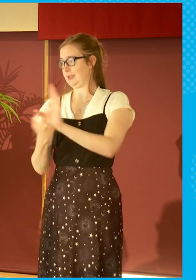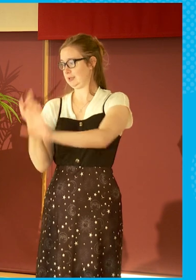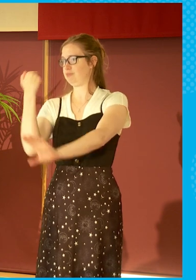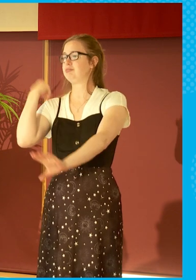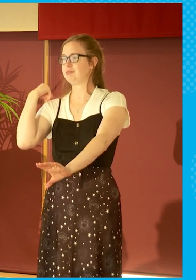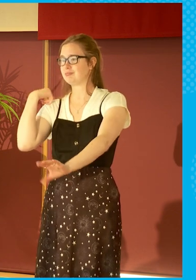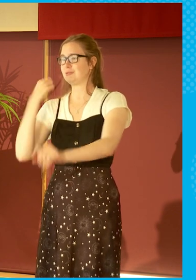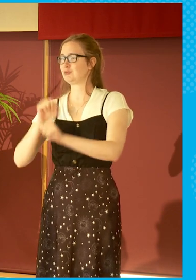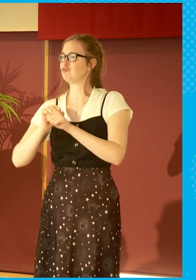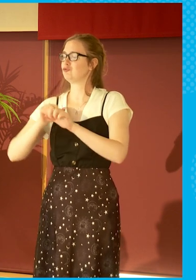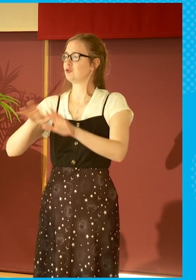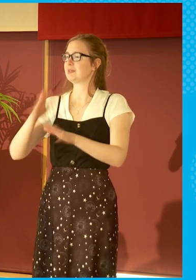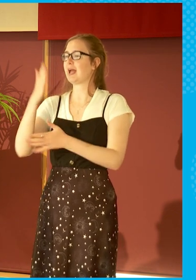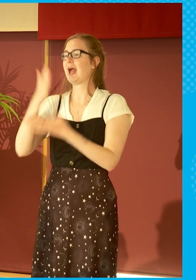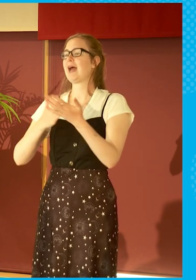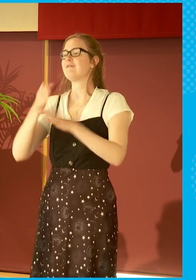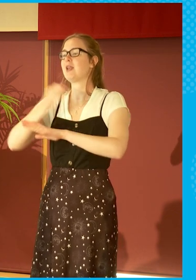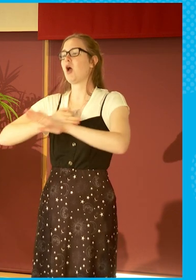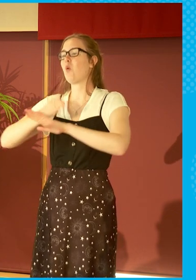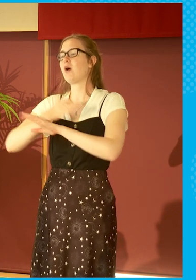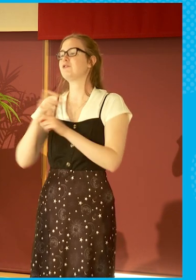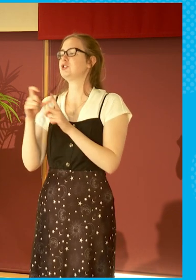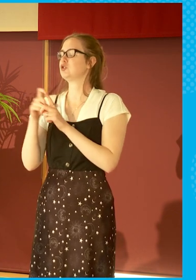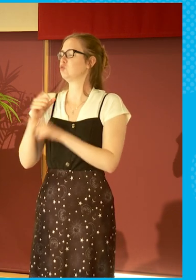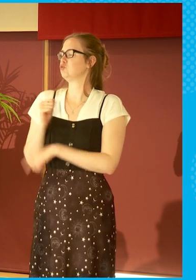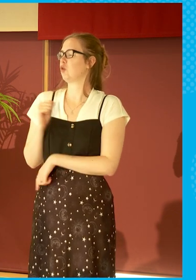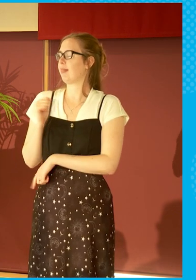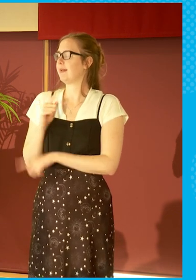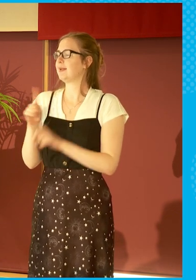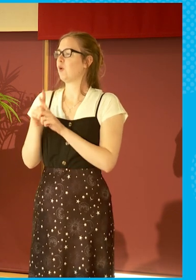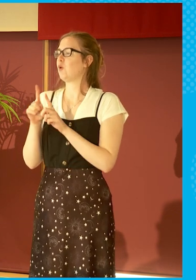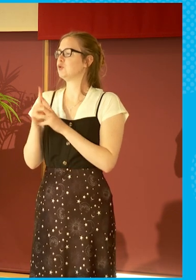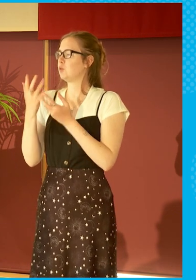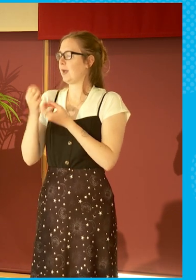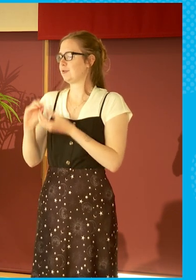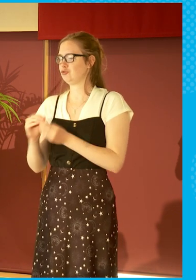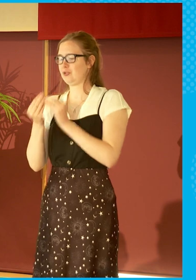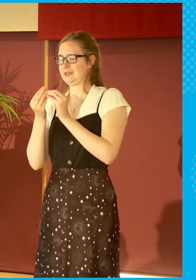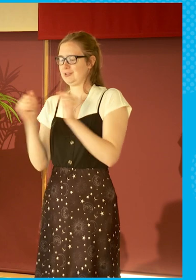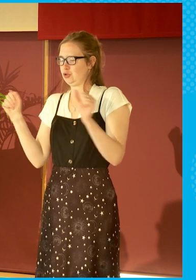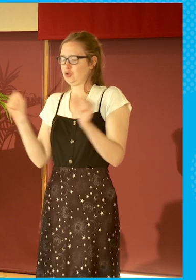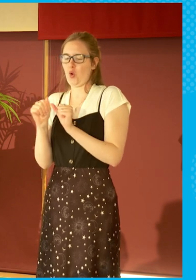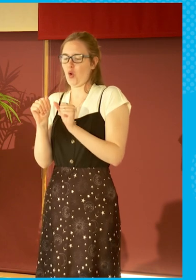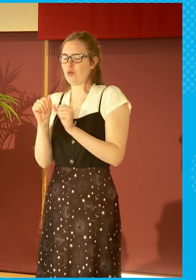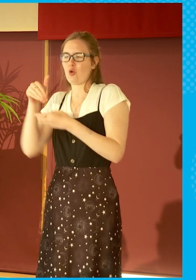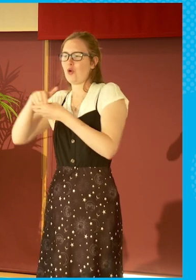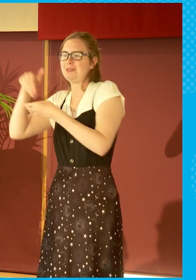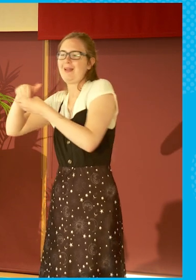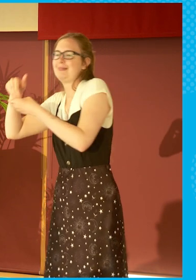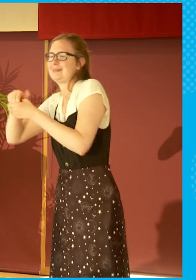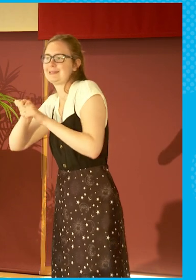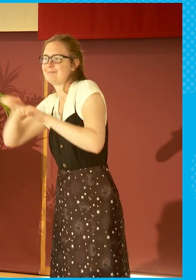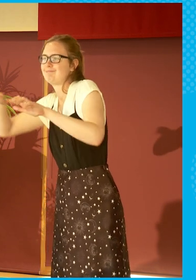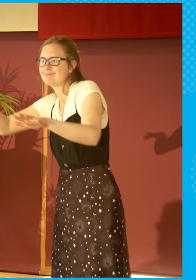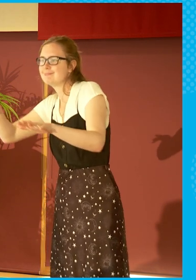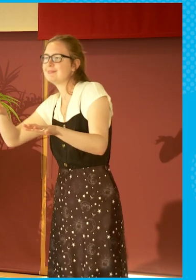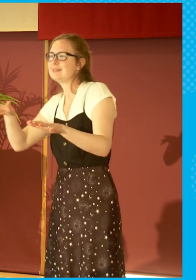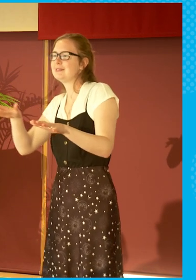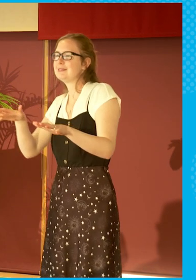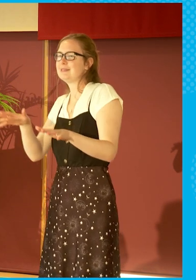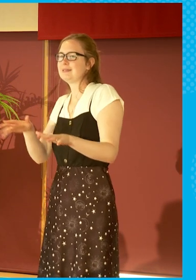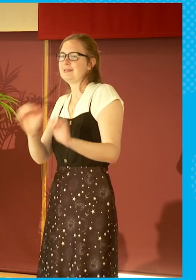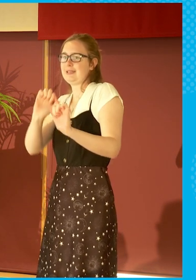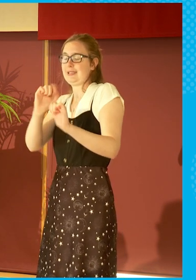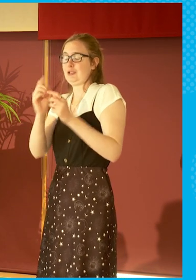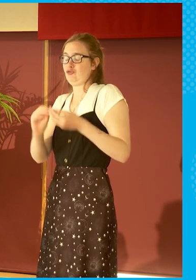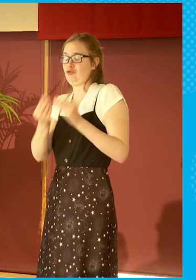Produced a half an hour piece for Disclosive Scotland. And then there was, we made small pieces of content, which is one he'd made,